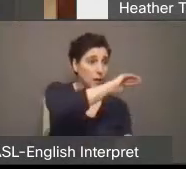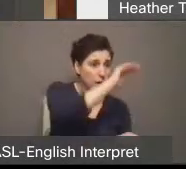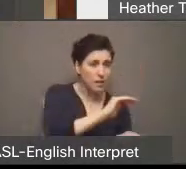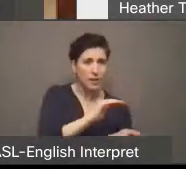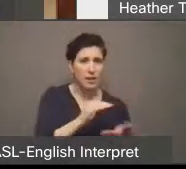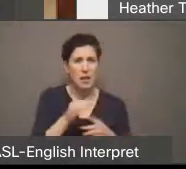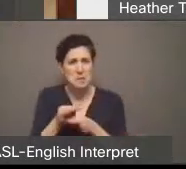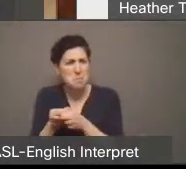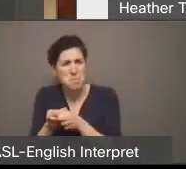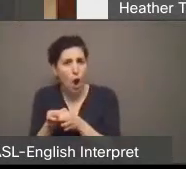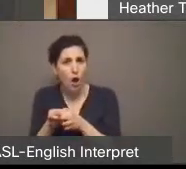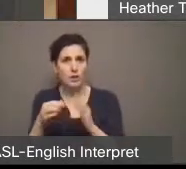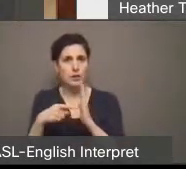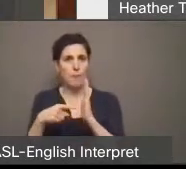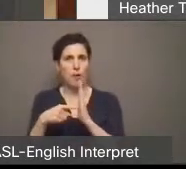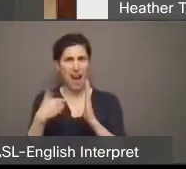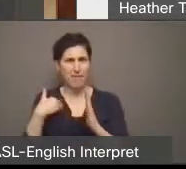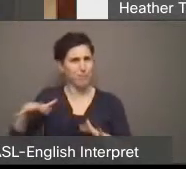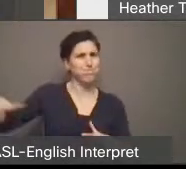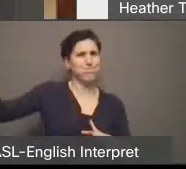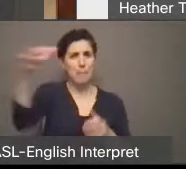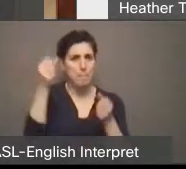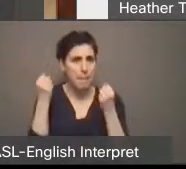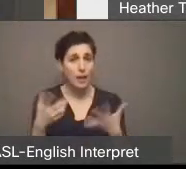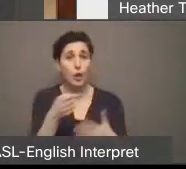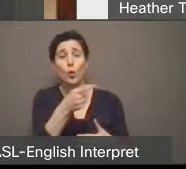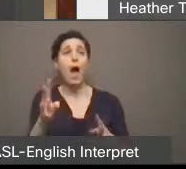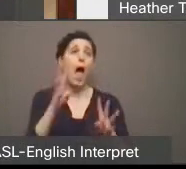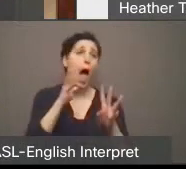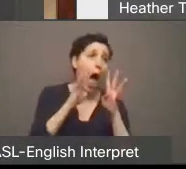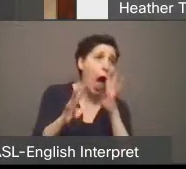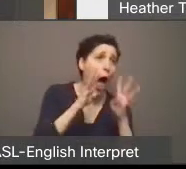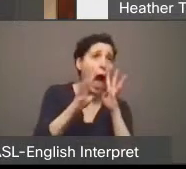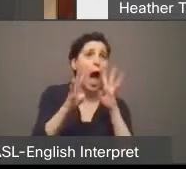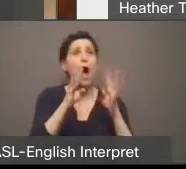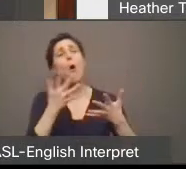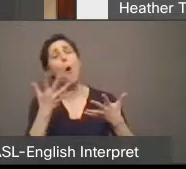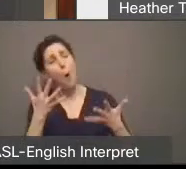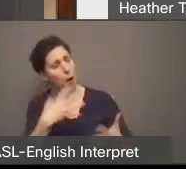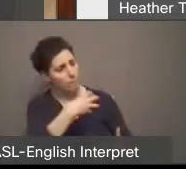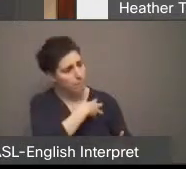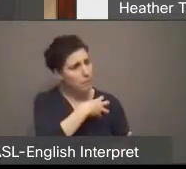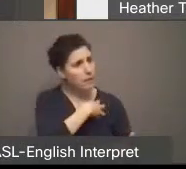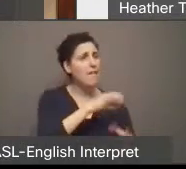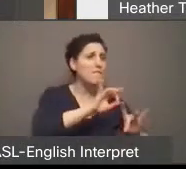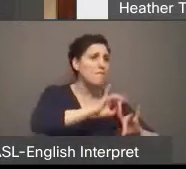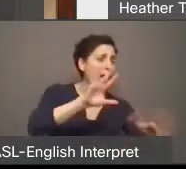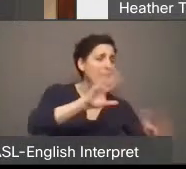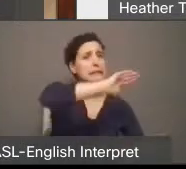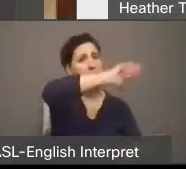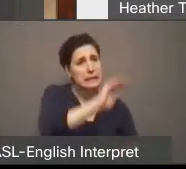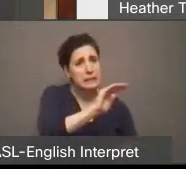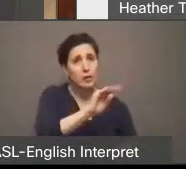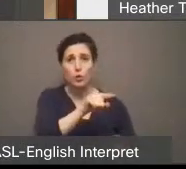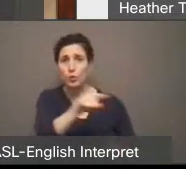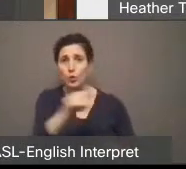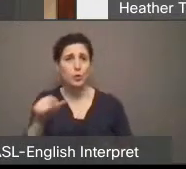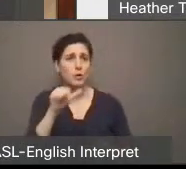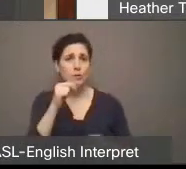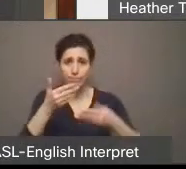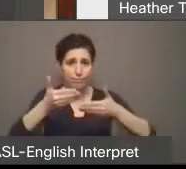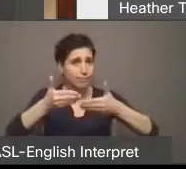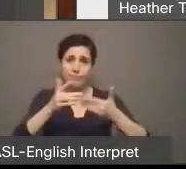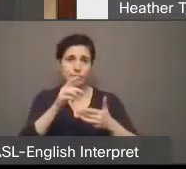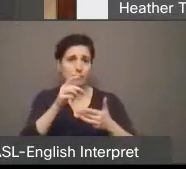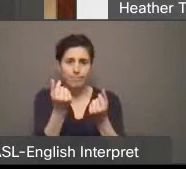While a lot of you have here have paid lip service to caring about reducing police violence, you are not answering our calls unless you reject the